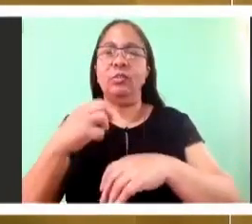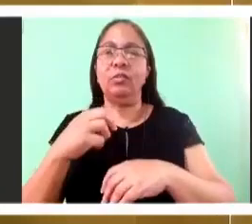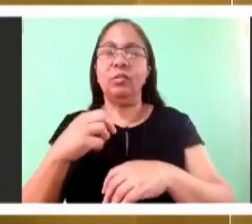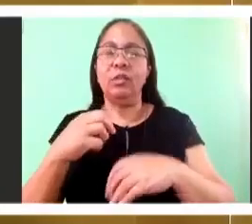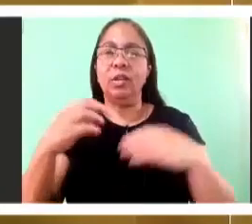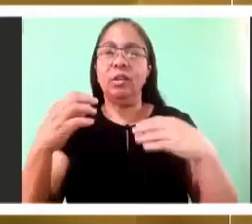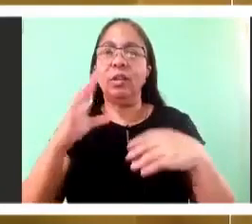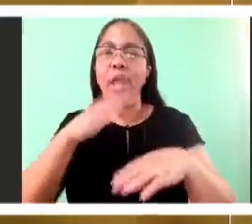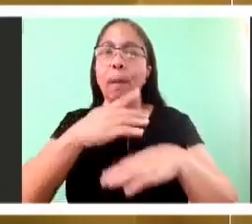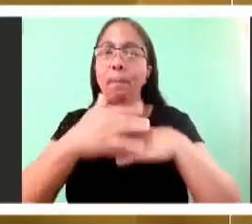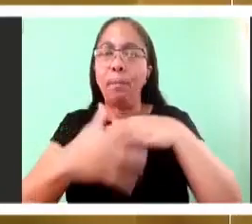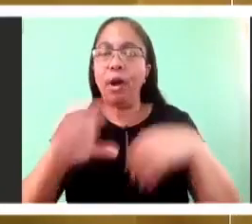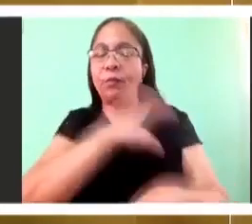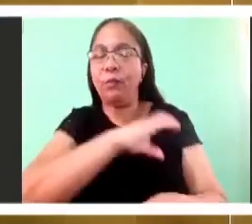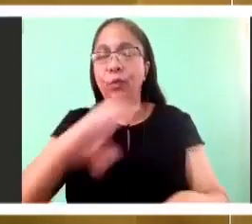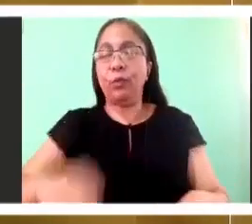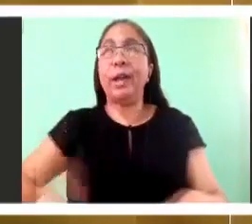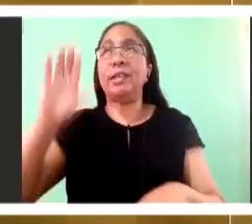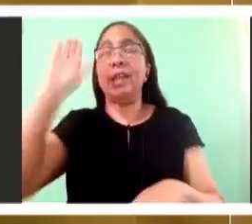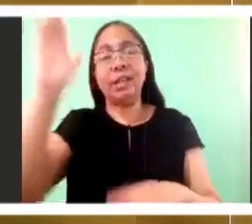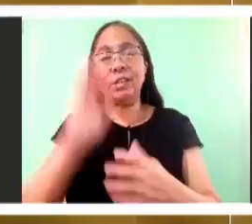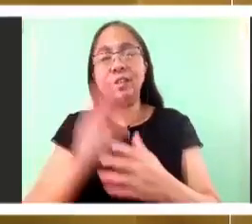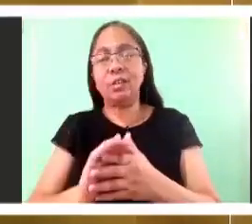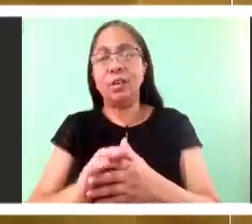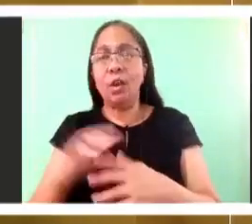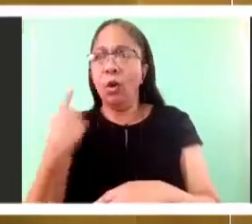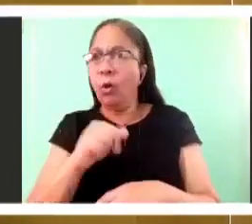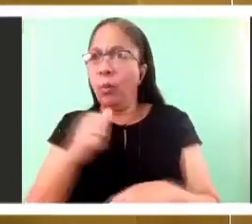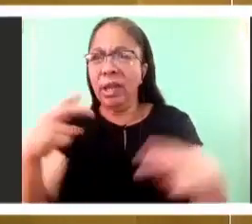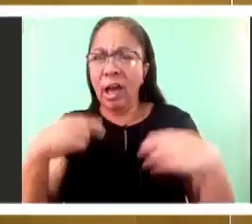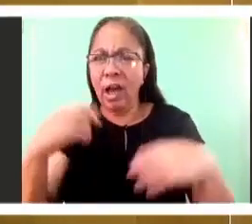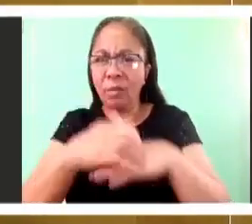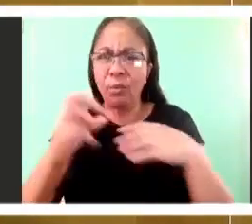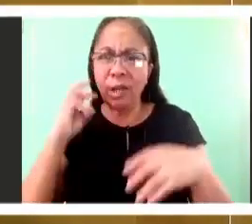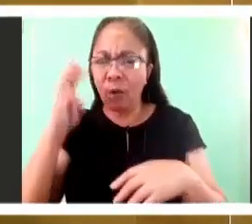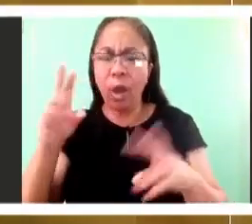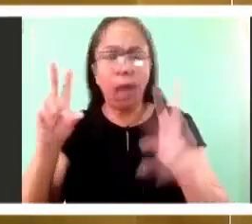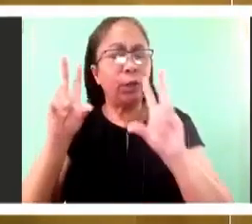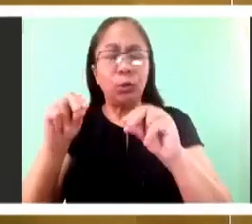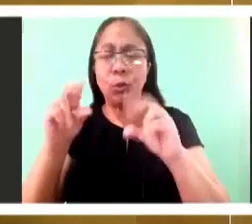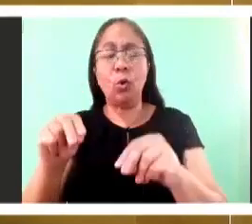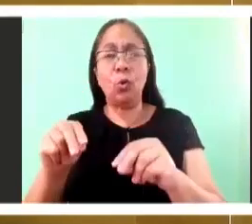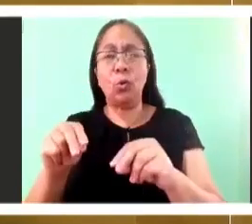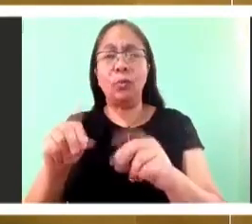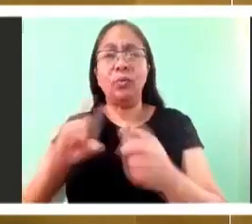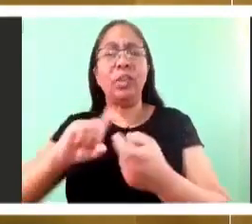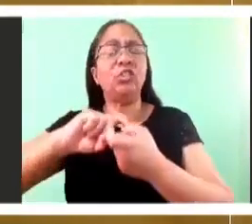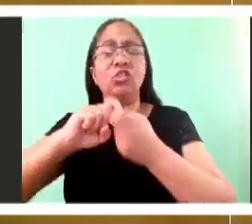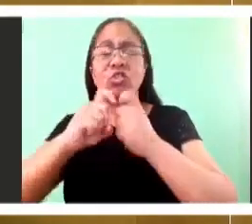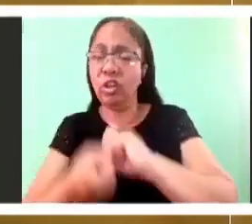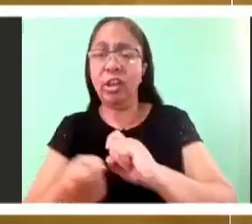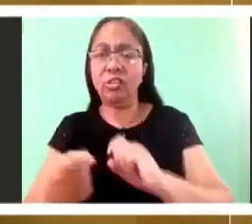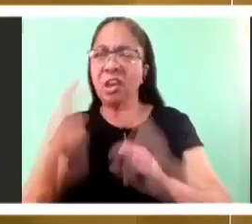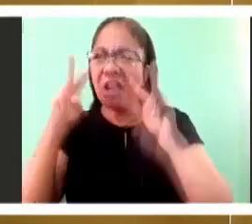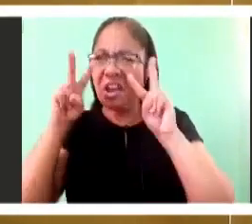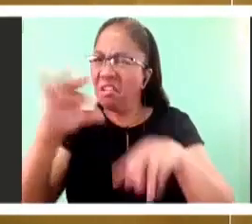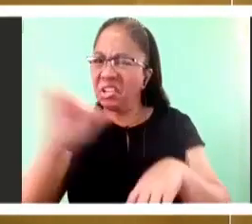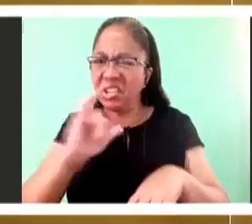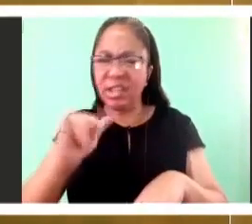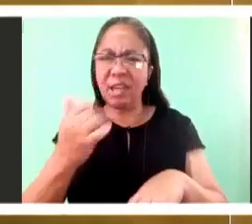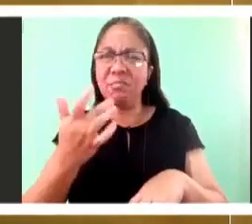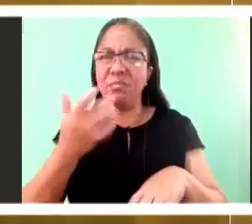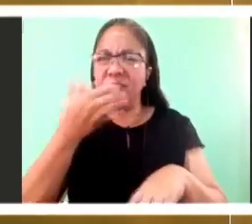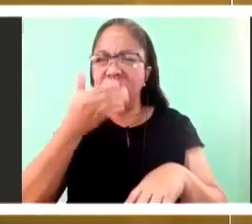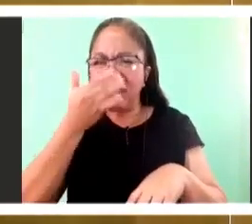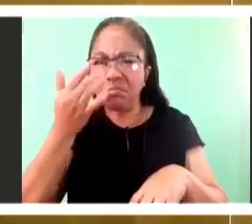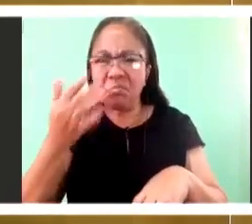like bread it smells like bread it tastes like bread but what we have is a substance that is fundamentally different